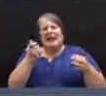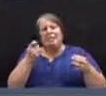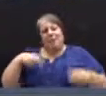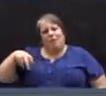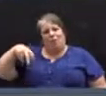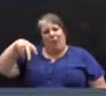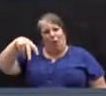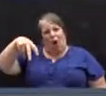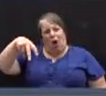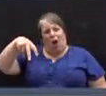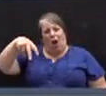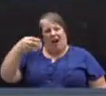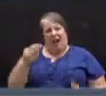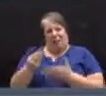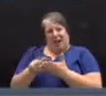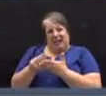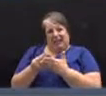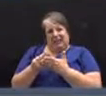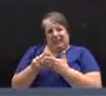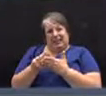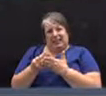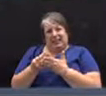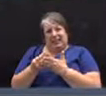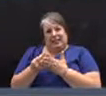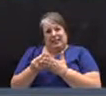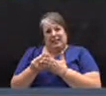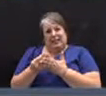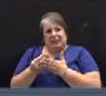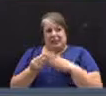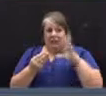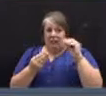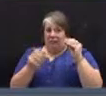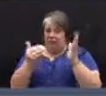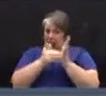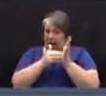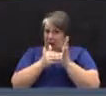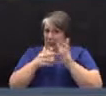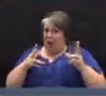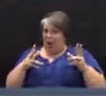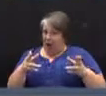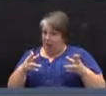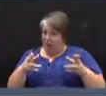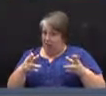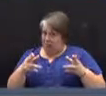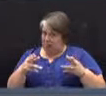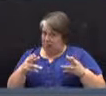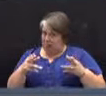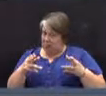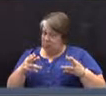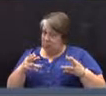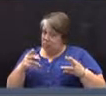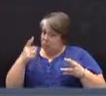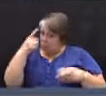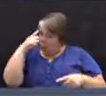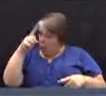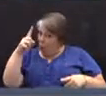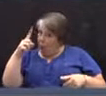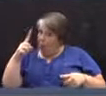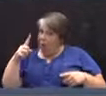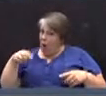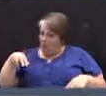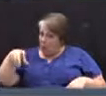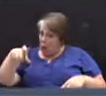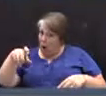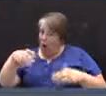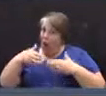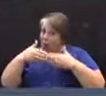money. Was the $50,000 that was cut intended for the sidewalks